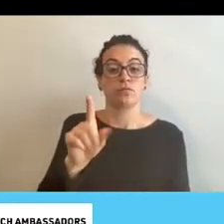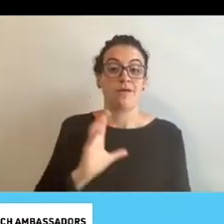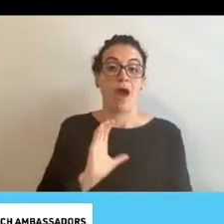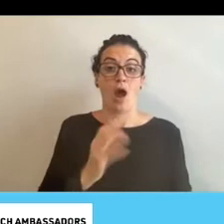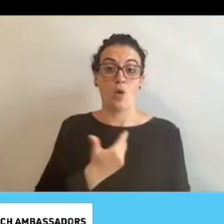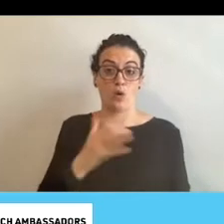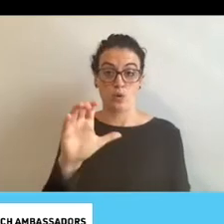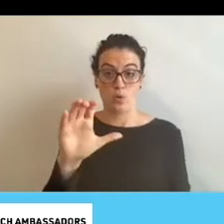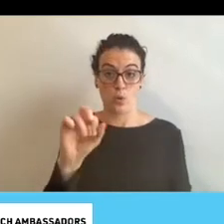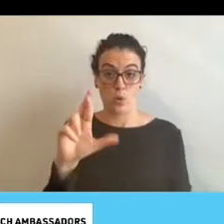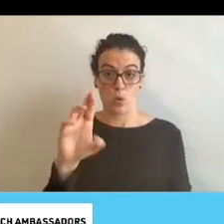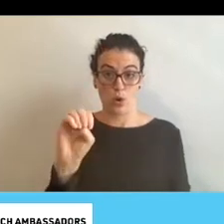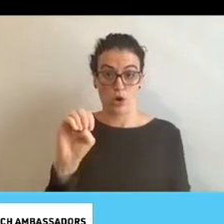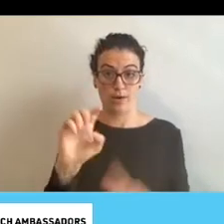team,